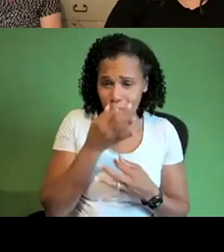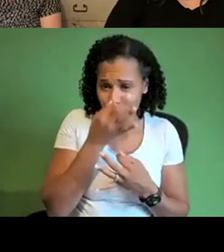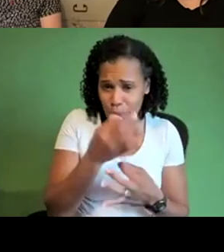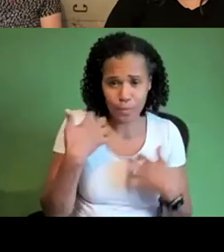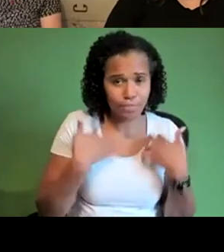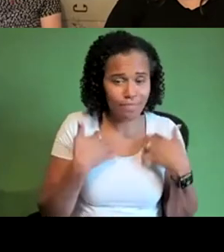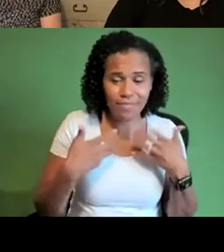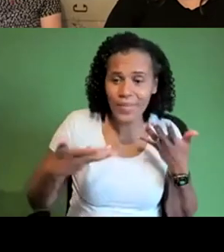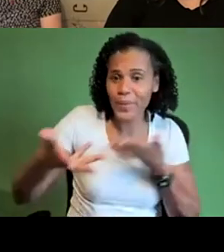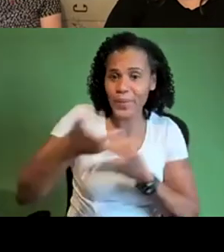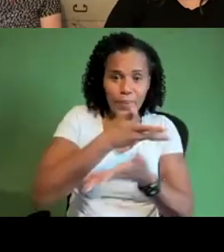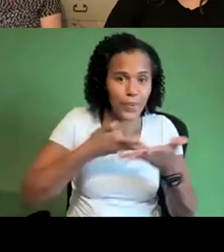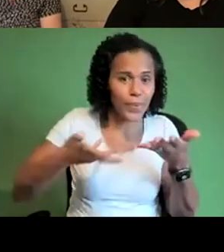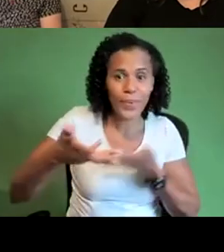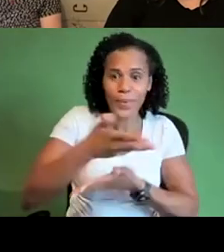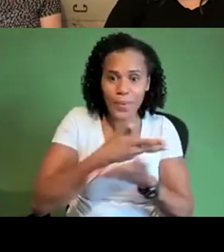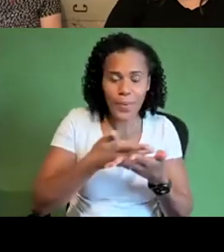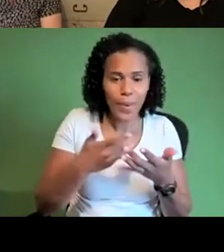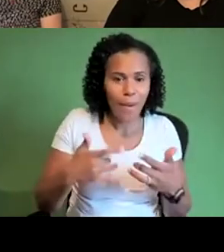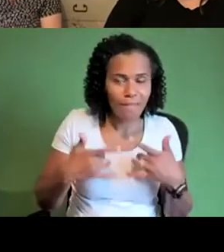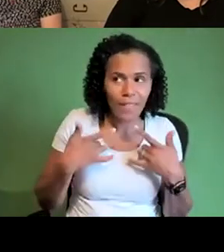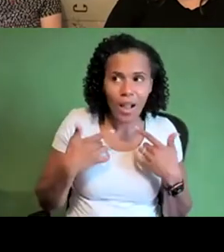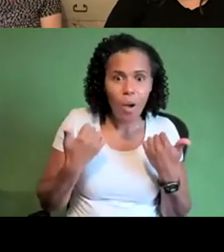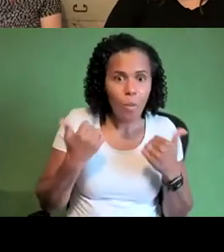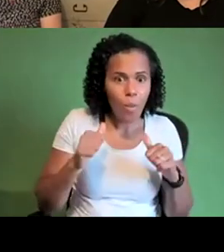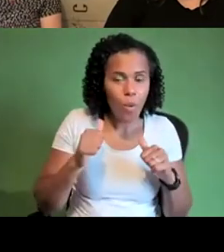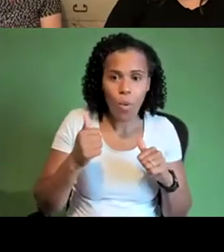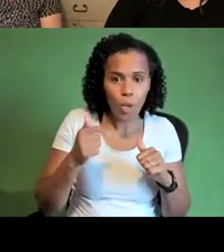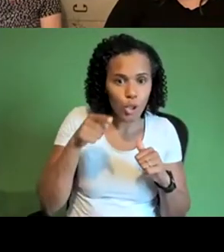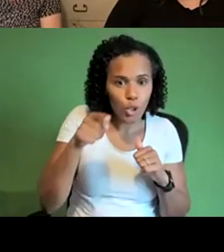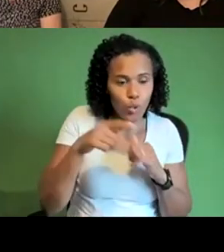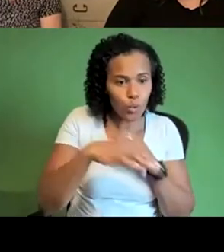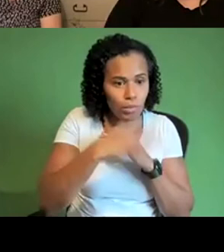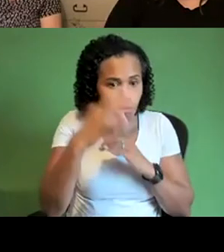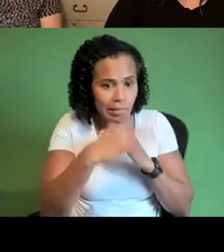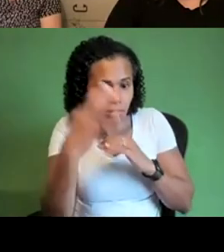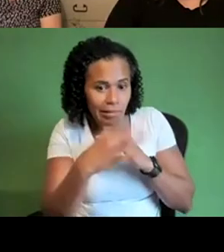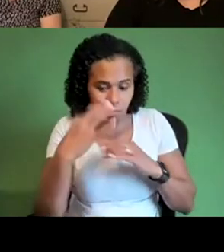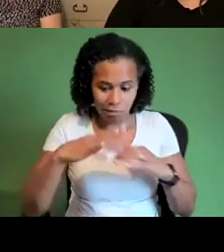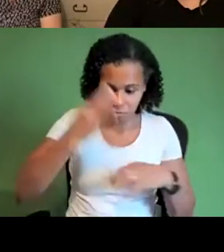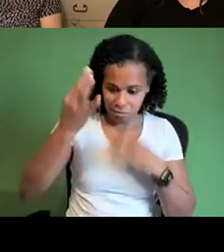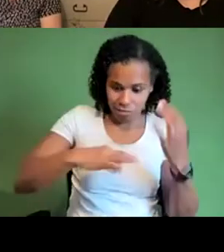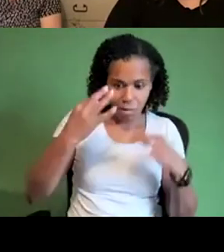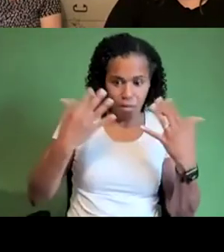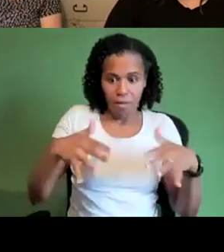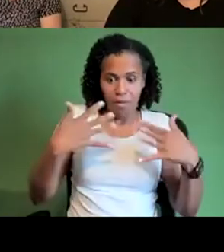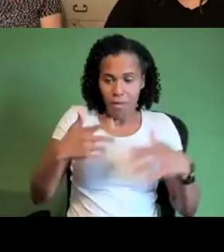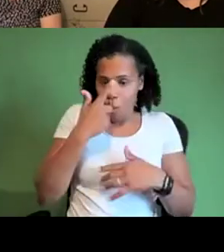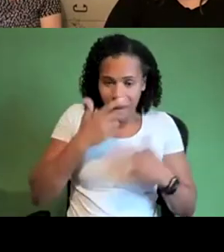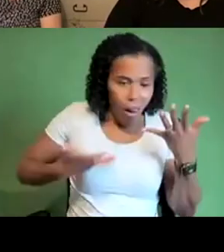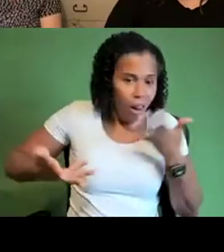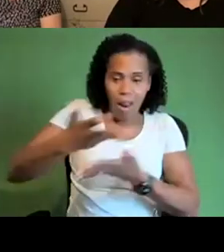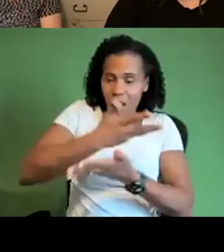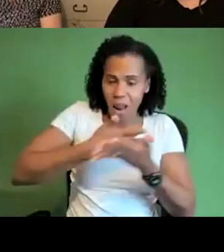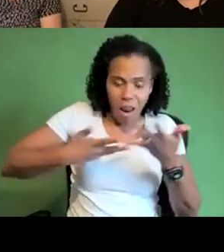opened up so many other things that we could talk about um i just wanted to remind people that you can put questions into the